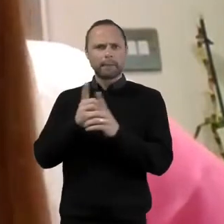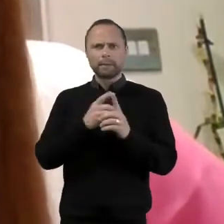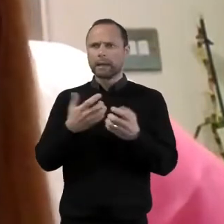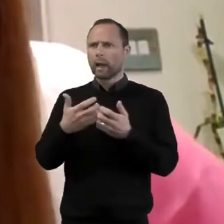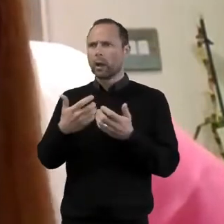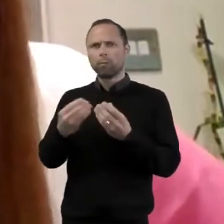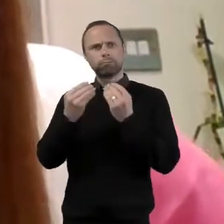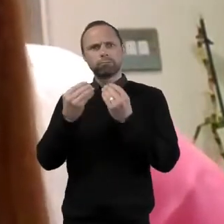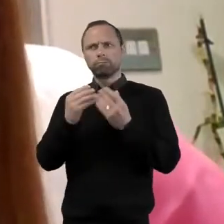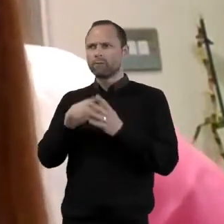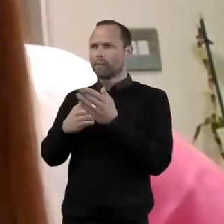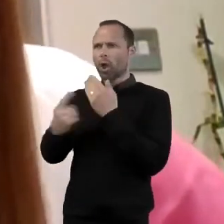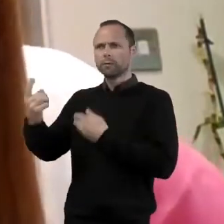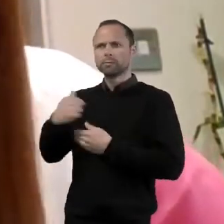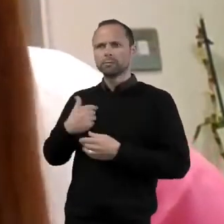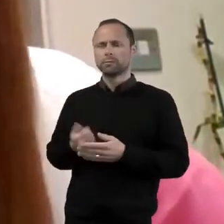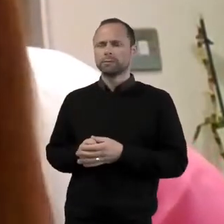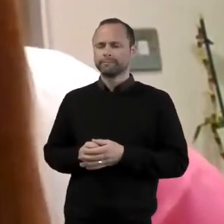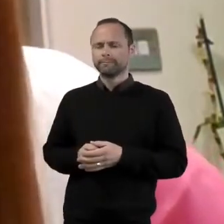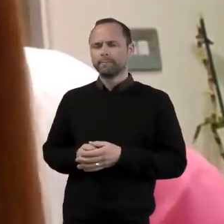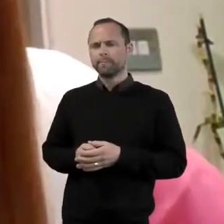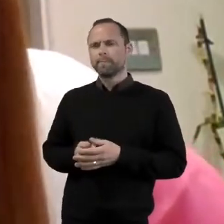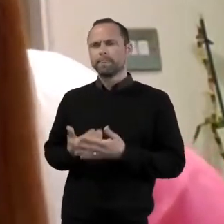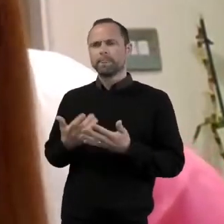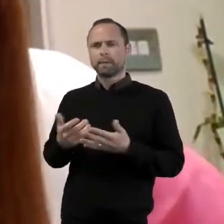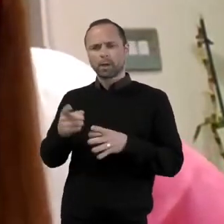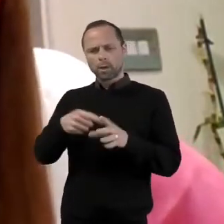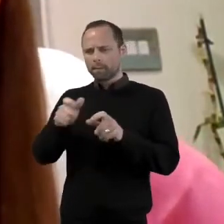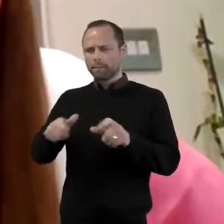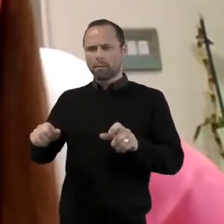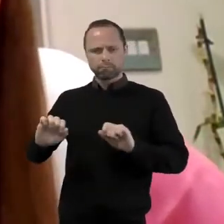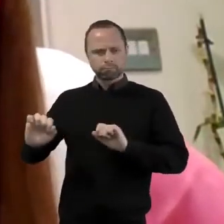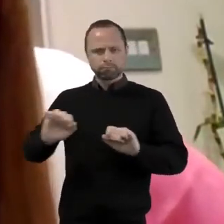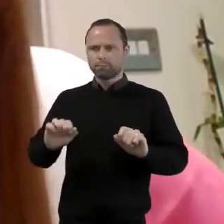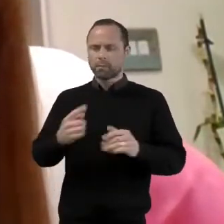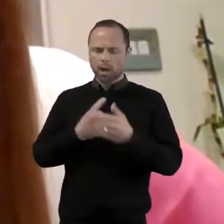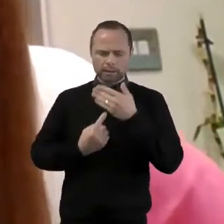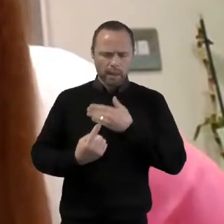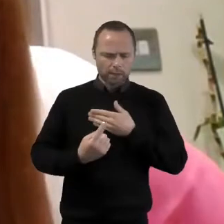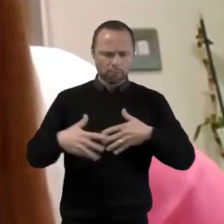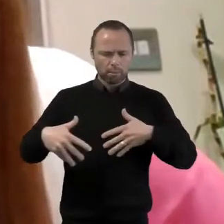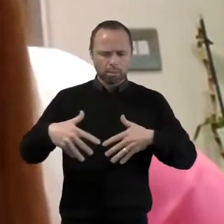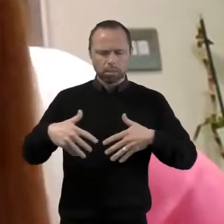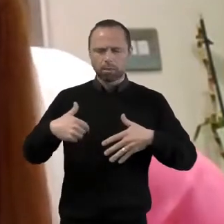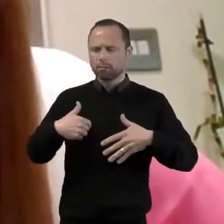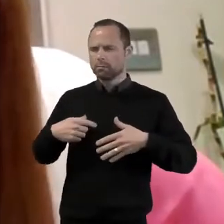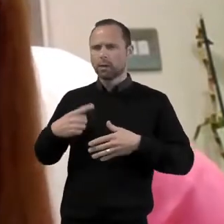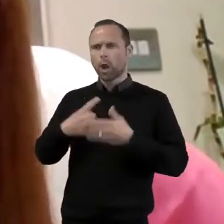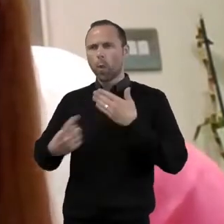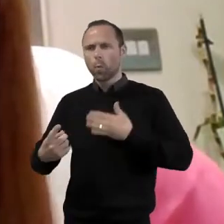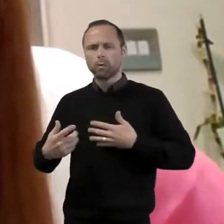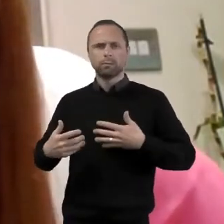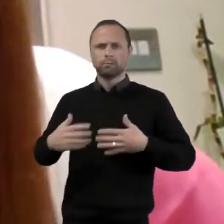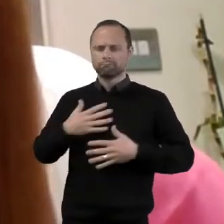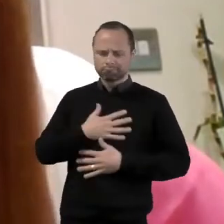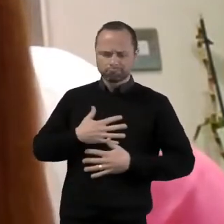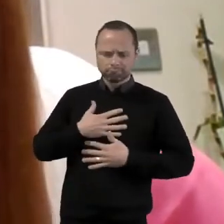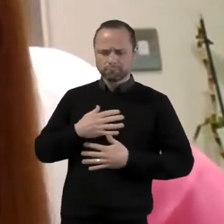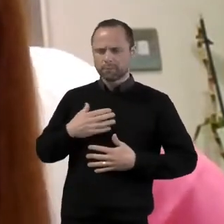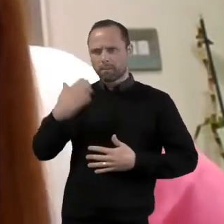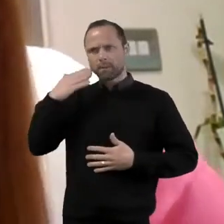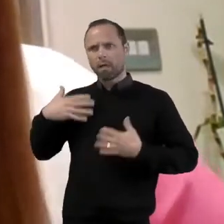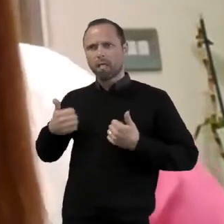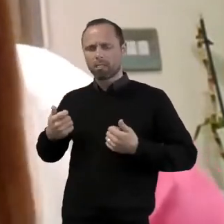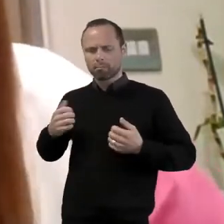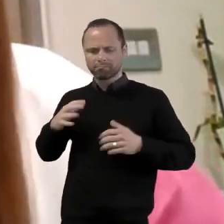drawing to a close. We've seen young people experience isolation, loneliness, mental health